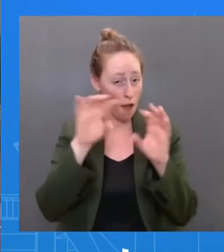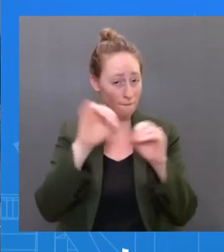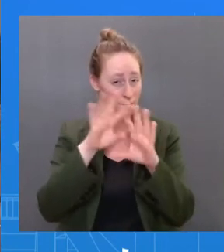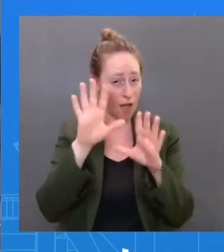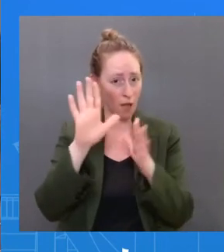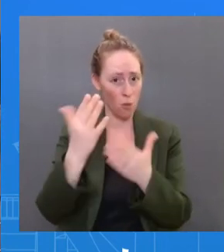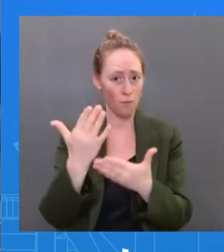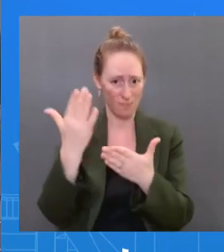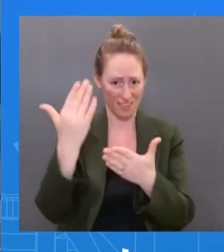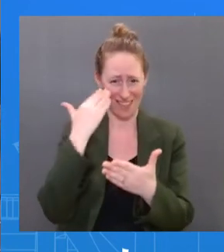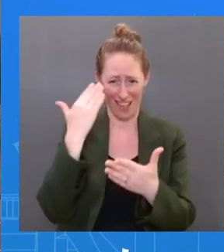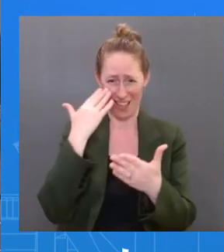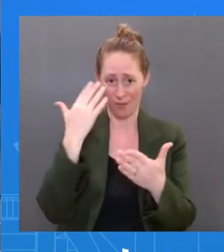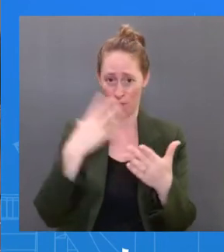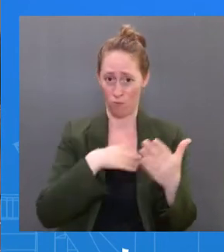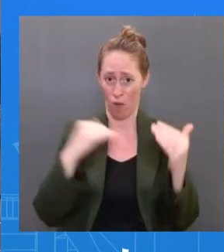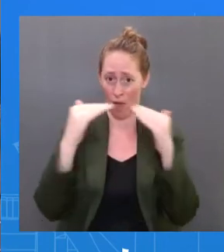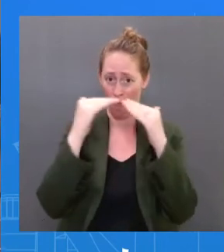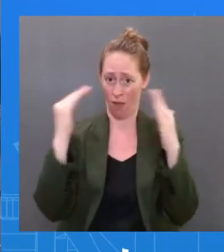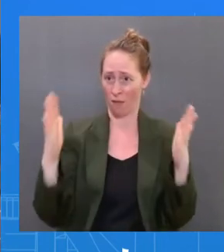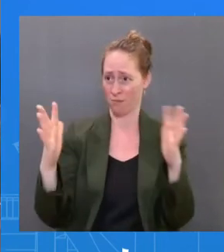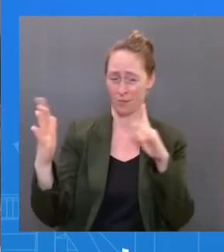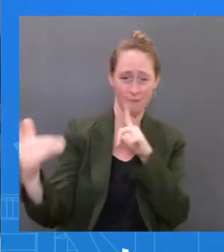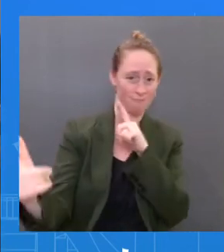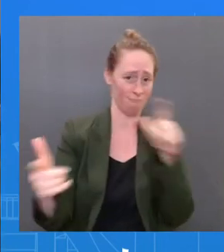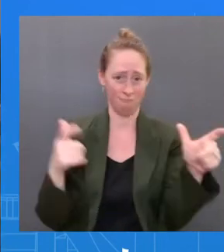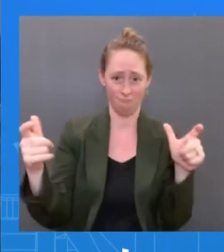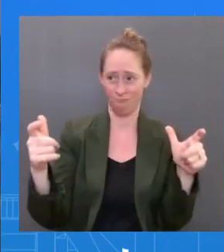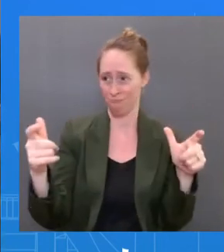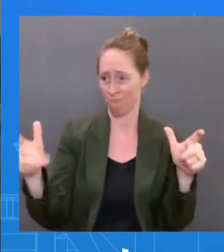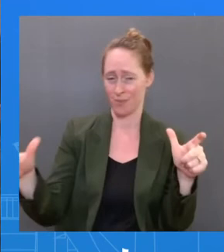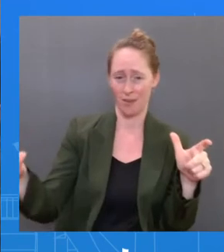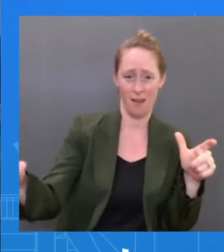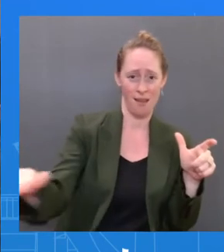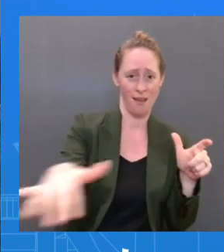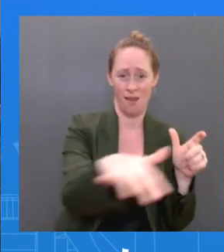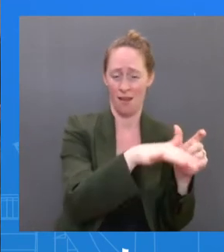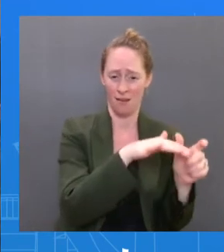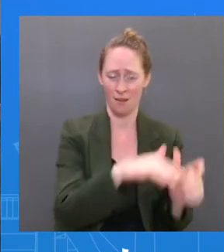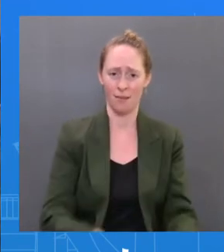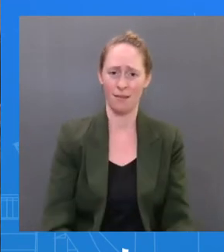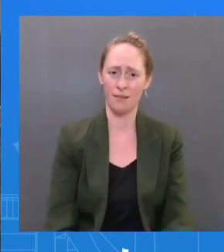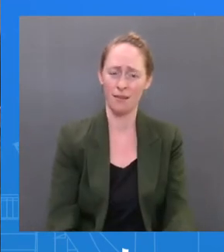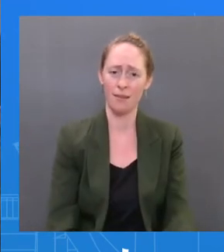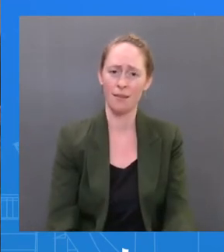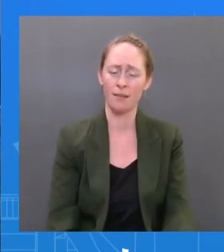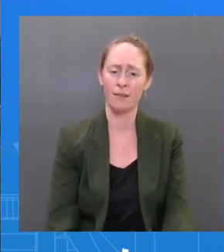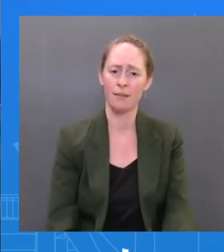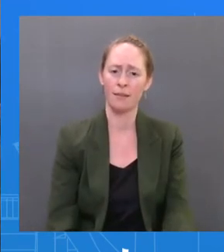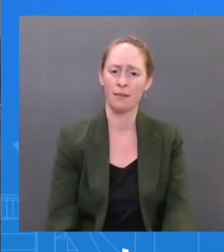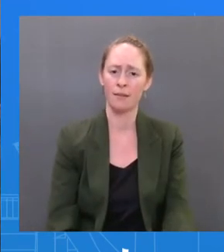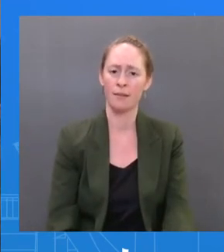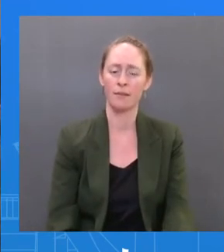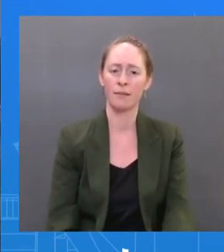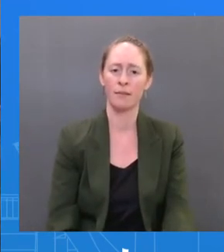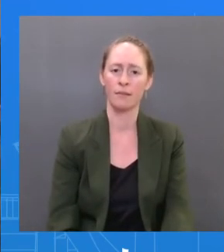So the President has a big place to isolate. Is he going to — would you recommend that he isolate from the First Lady?